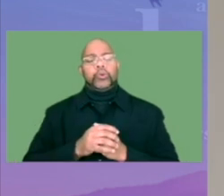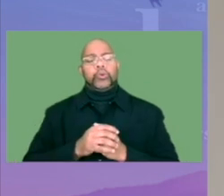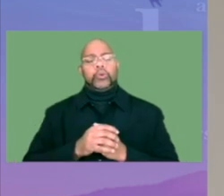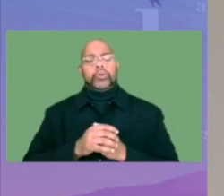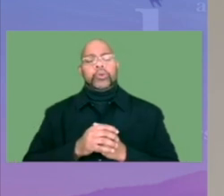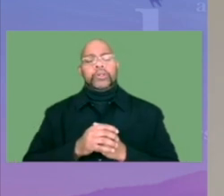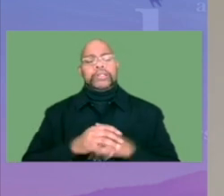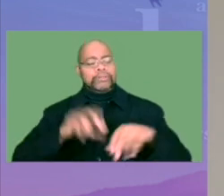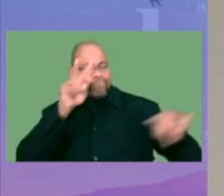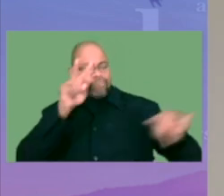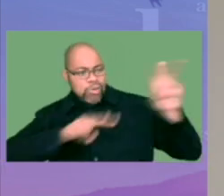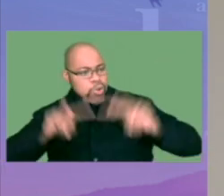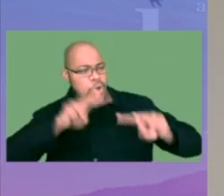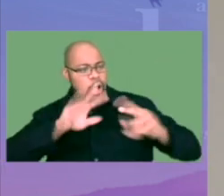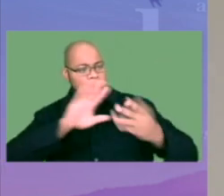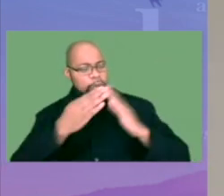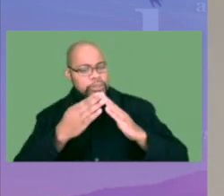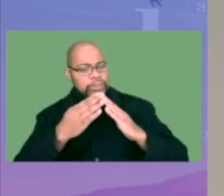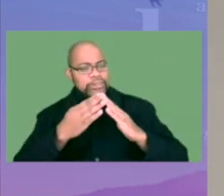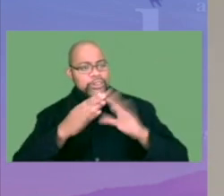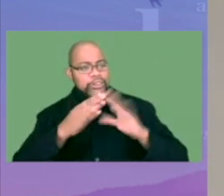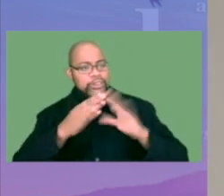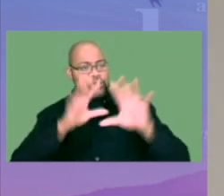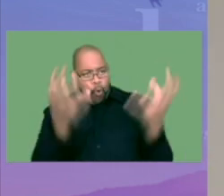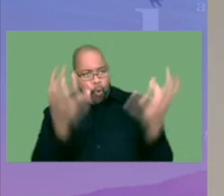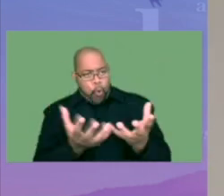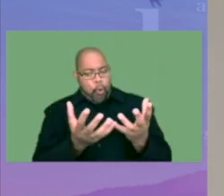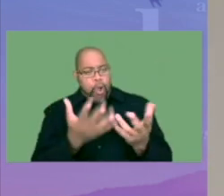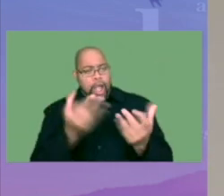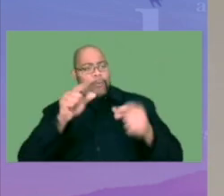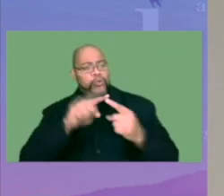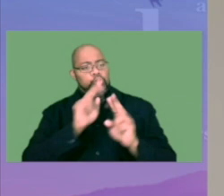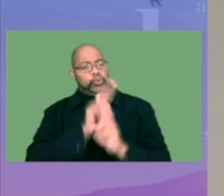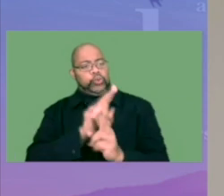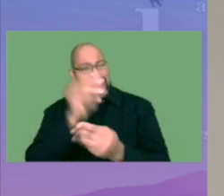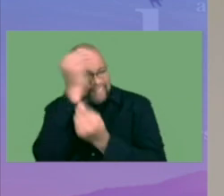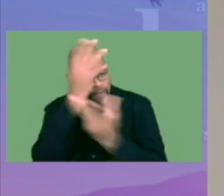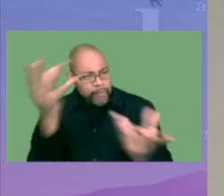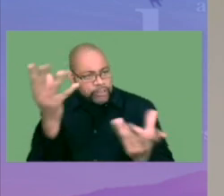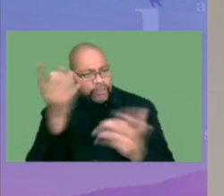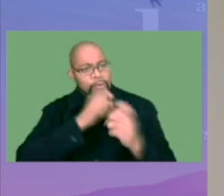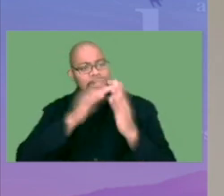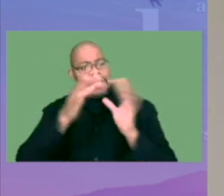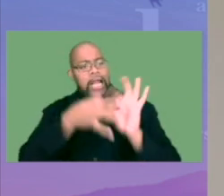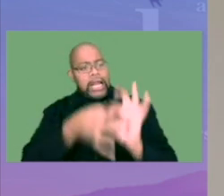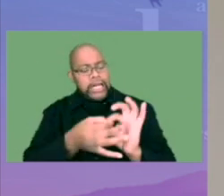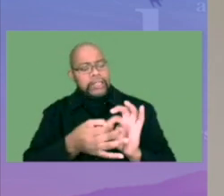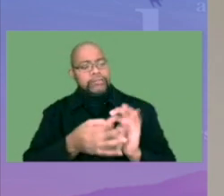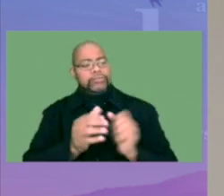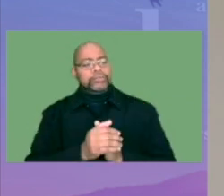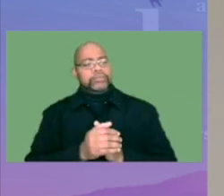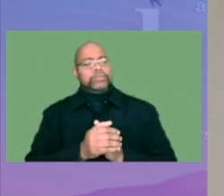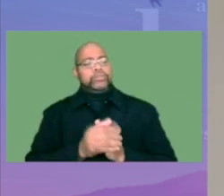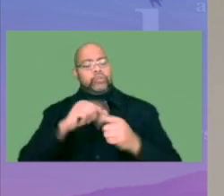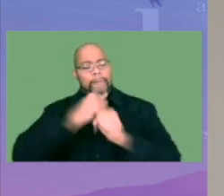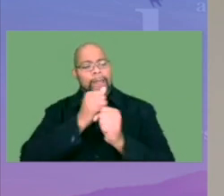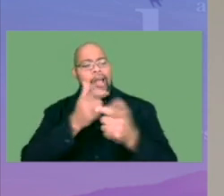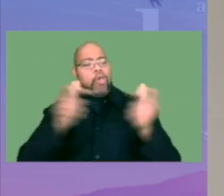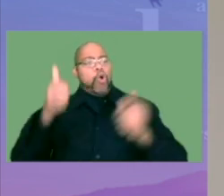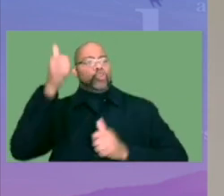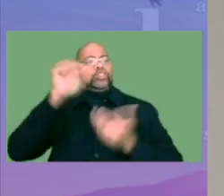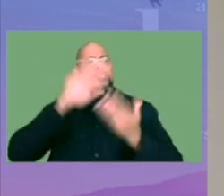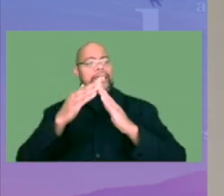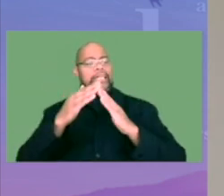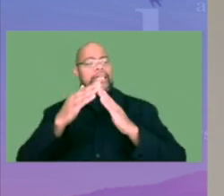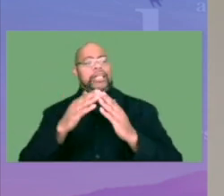able to take a look at those communities as a whole and be able to use the information from CityConnects to inform